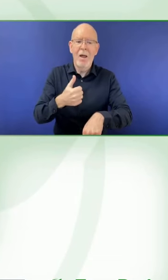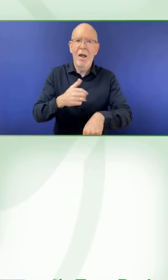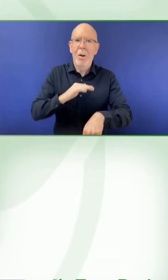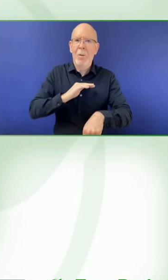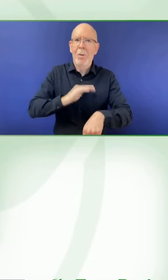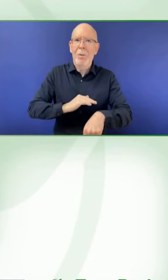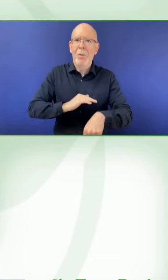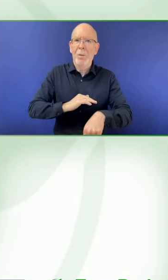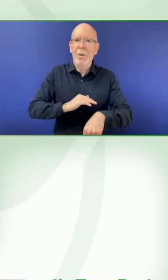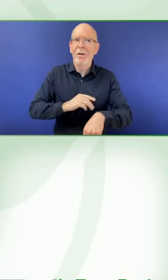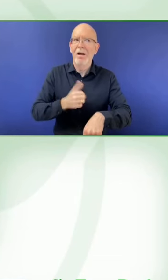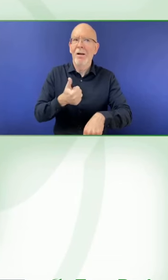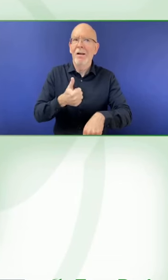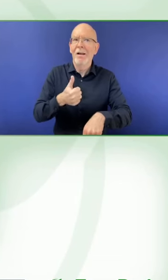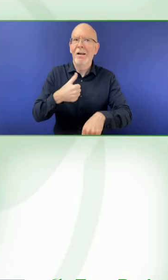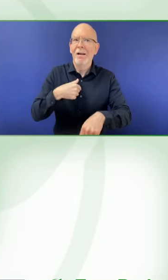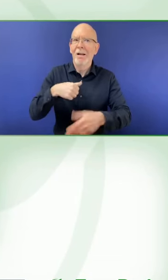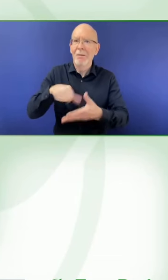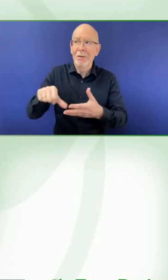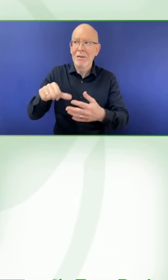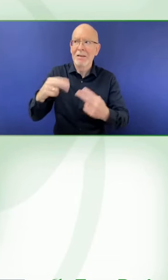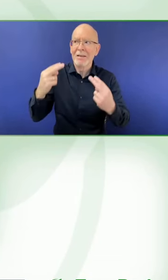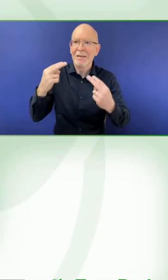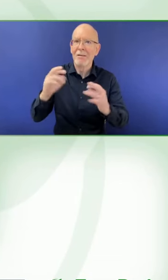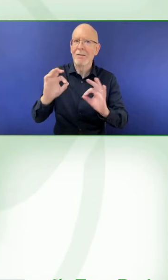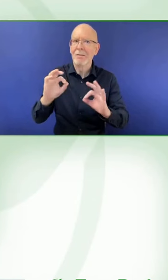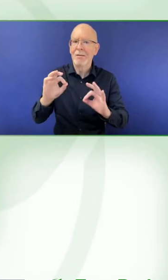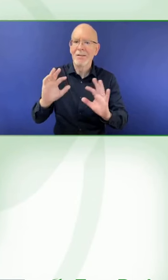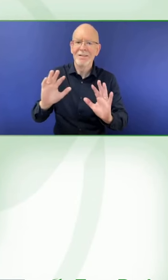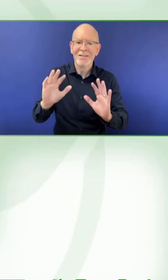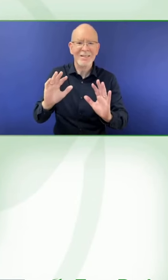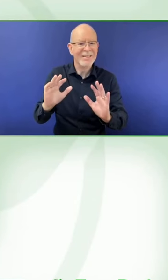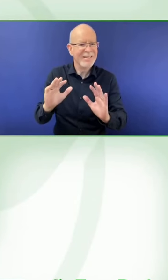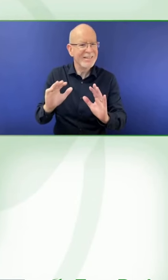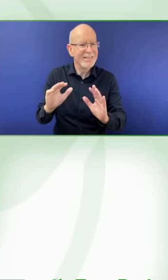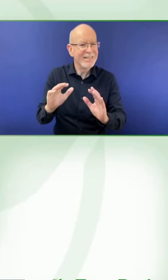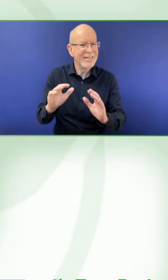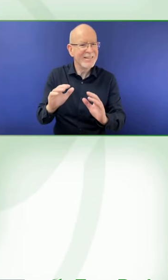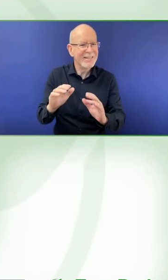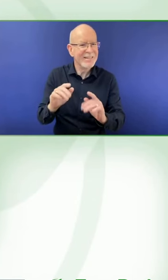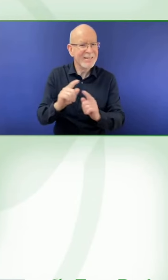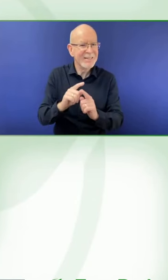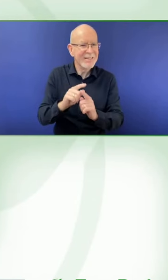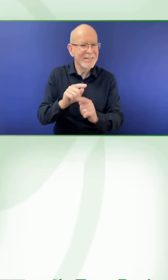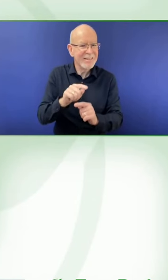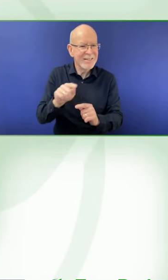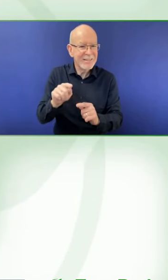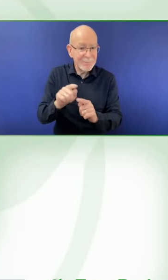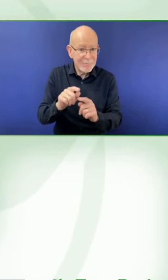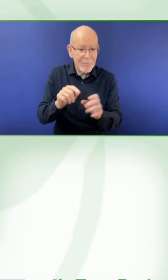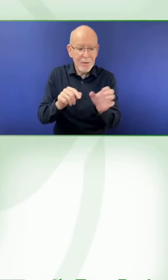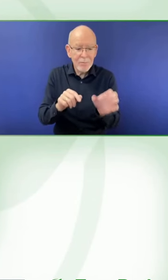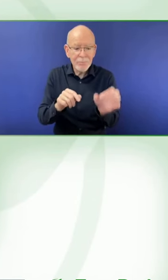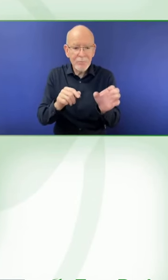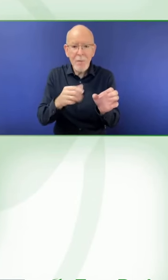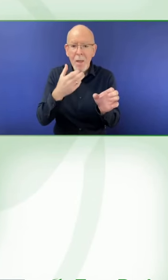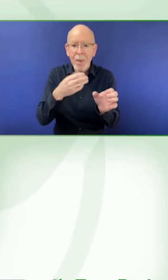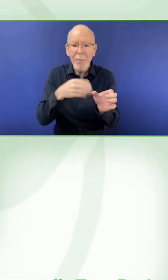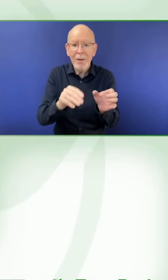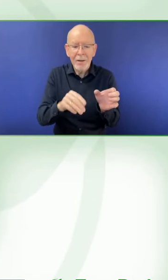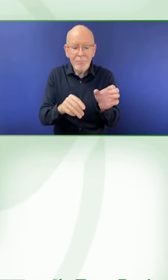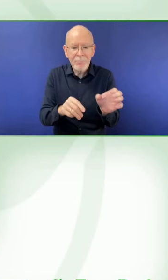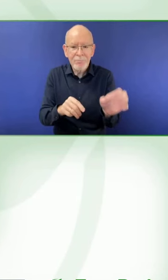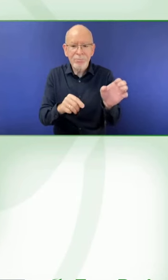Yeah, because it's so comfortable to just feel, I don't know, you feel two taps in your hand and you immediately know that it's 10 euro. Yeah,